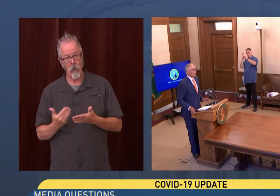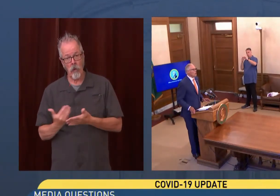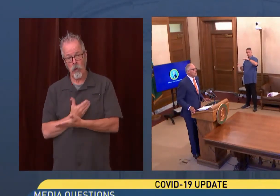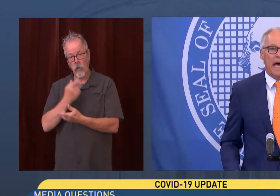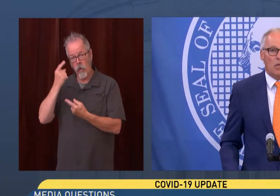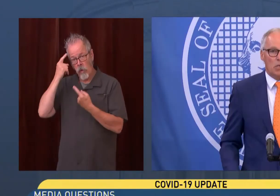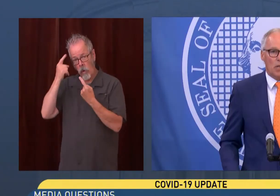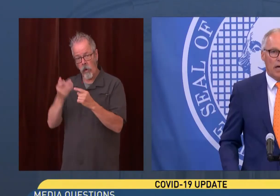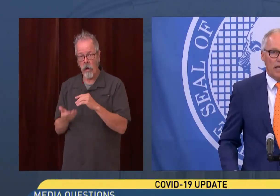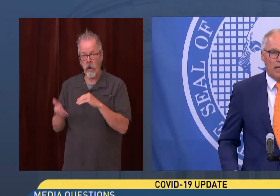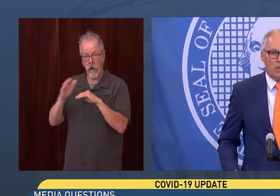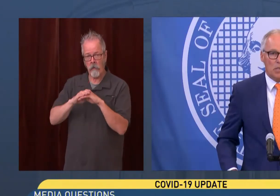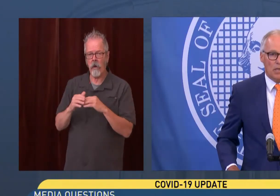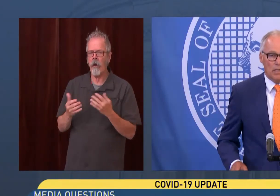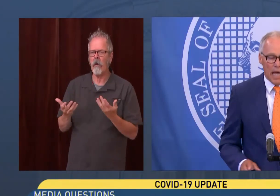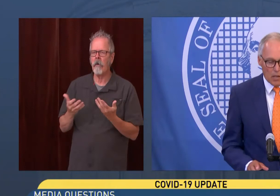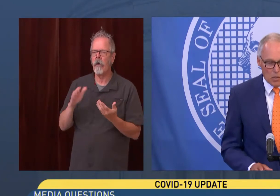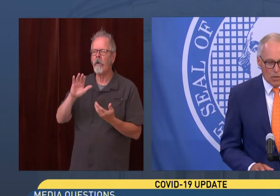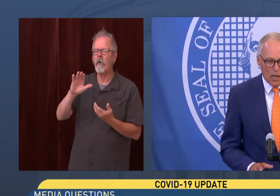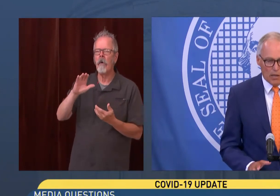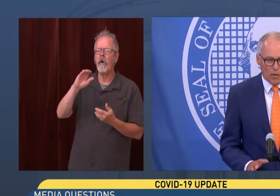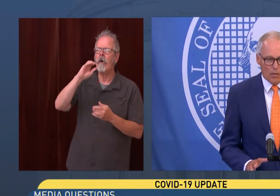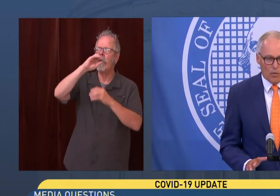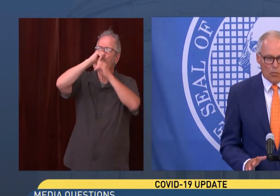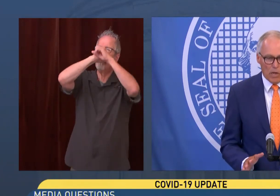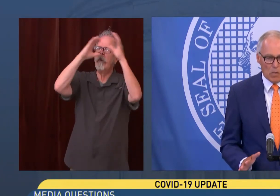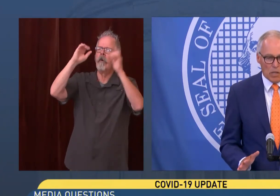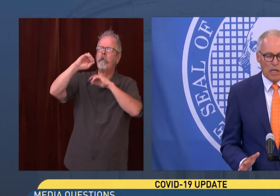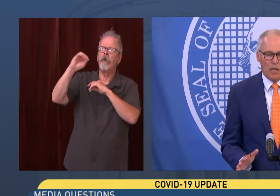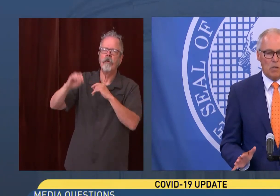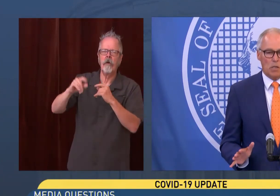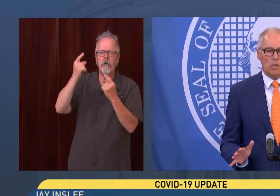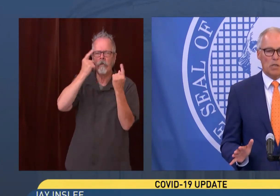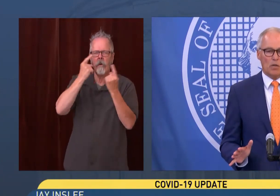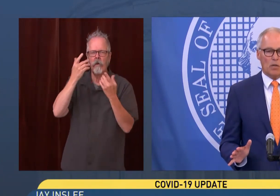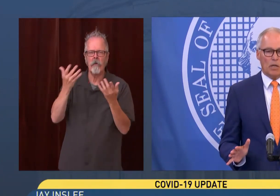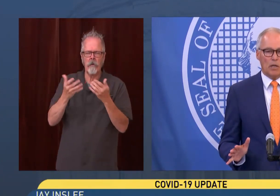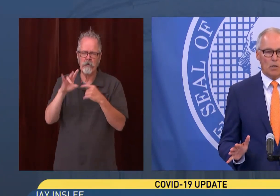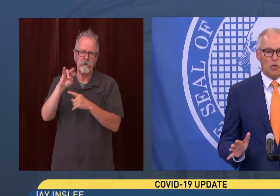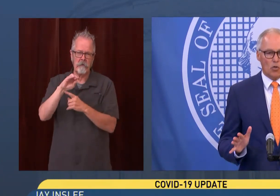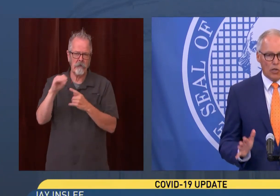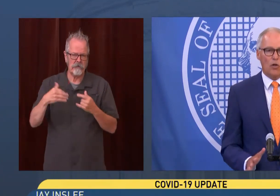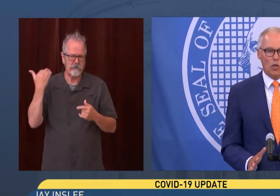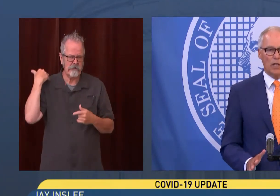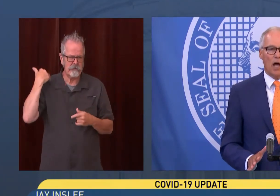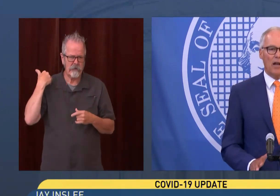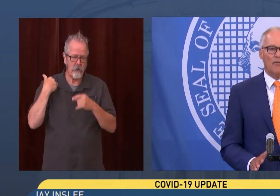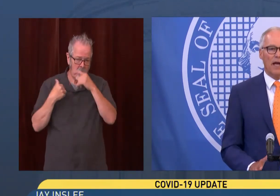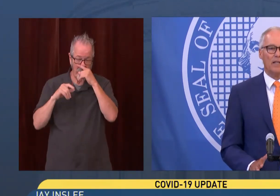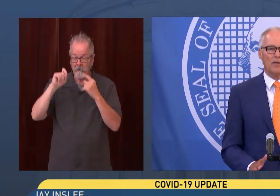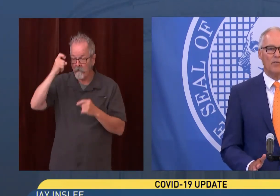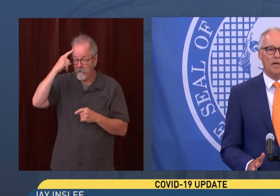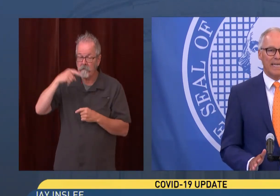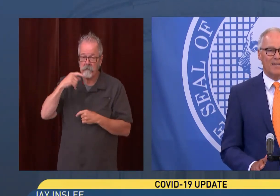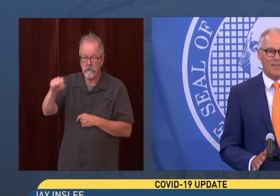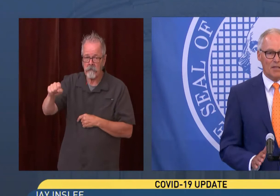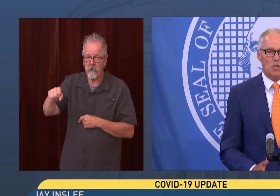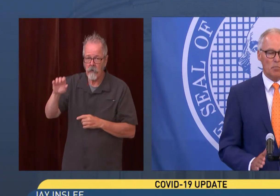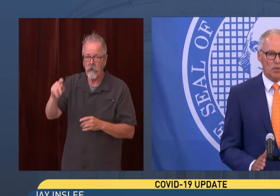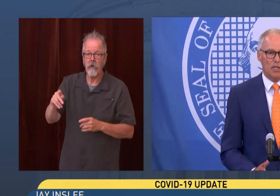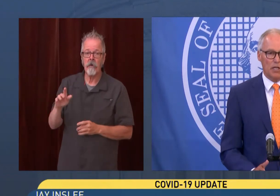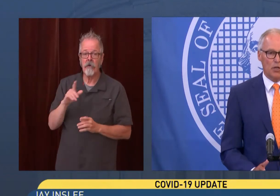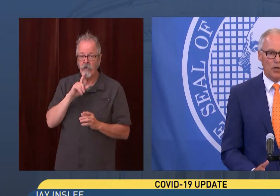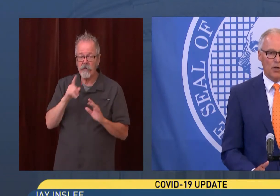Well, yes. Yes. The reason is, is that it is clearly not effective against